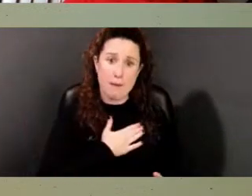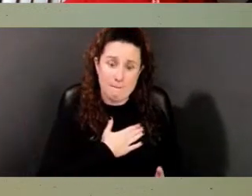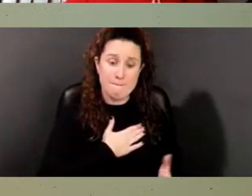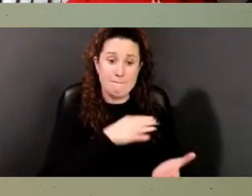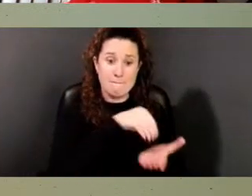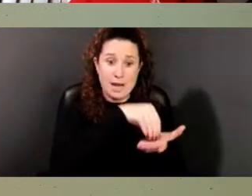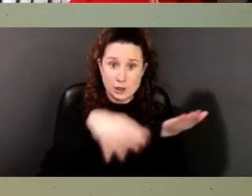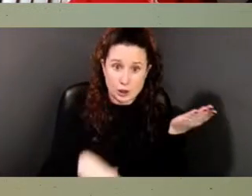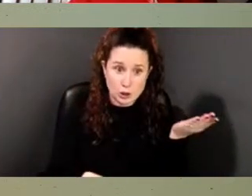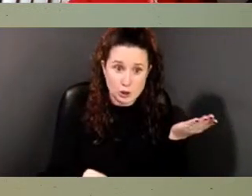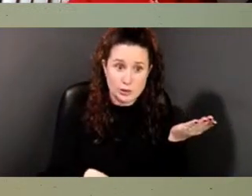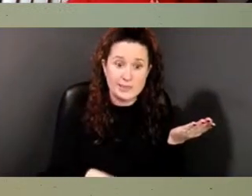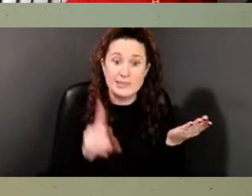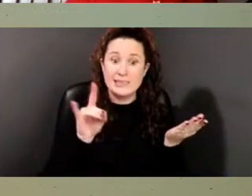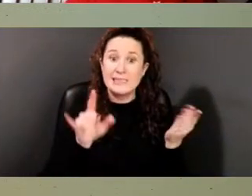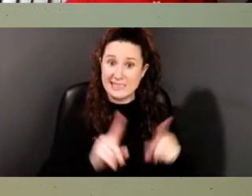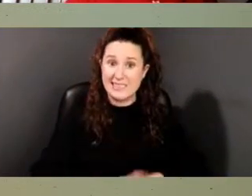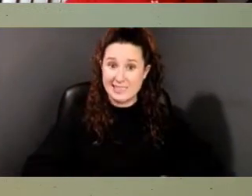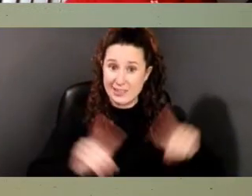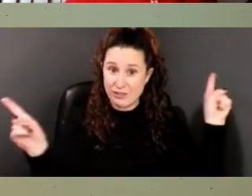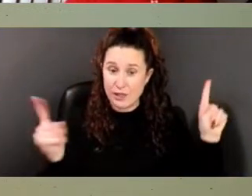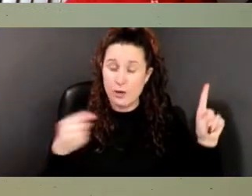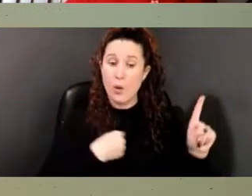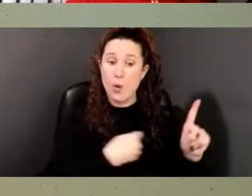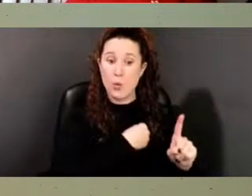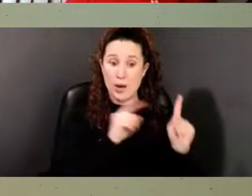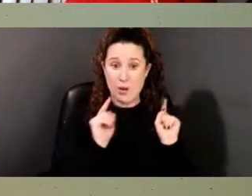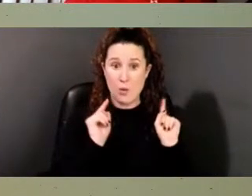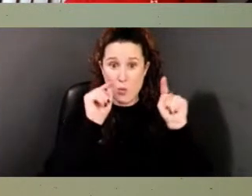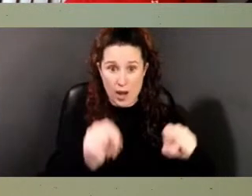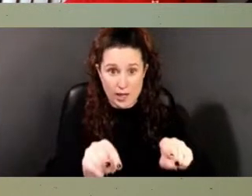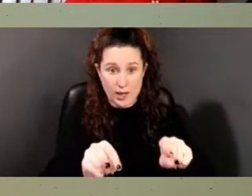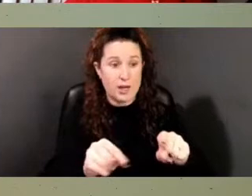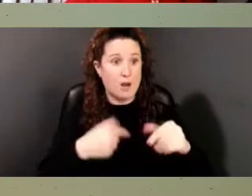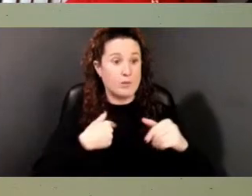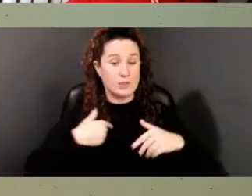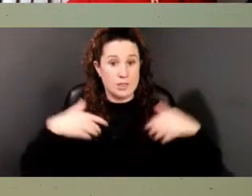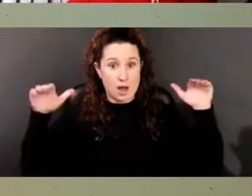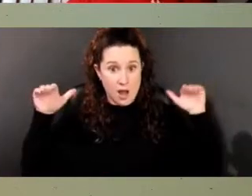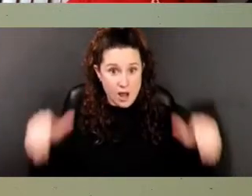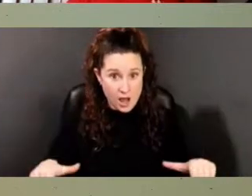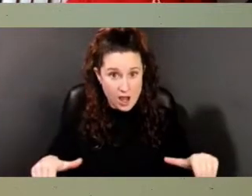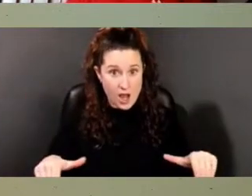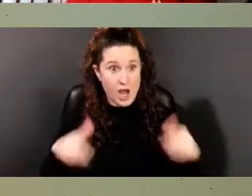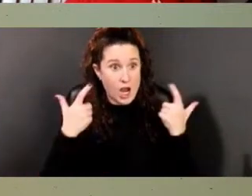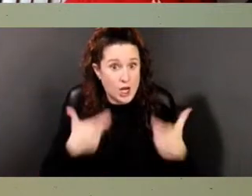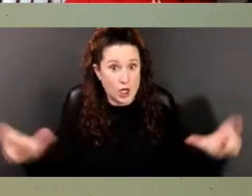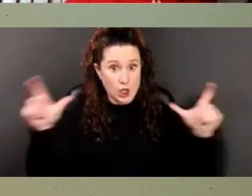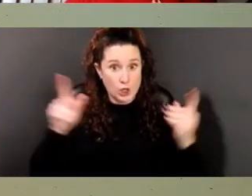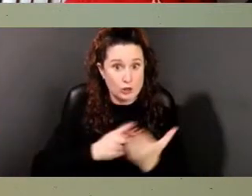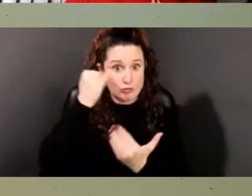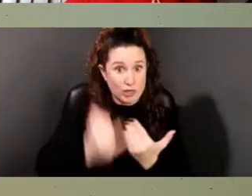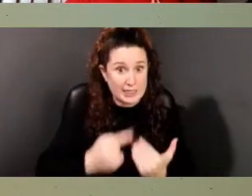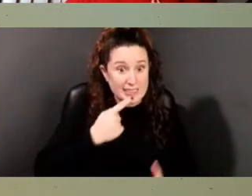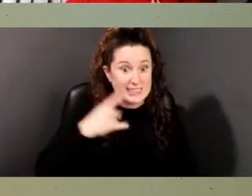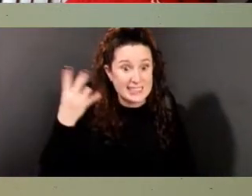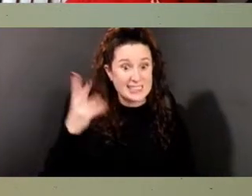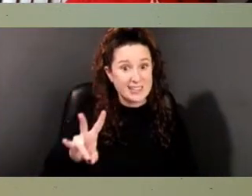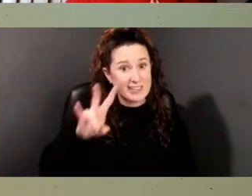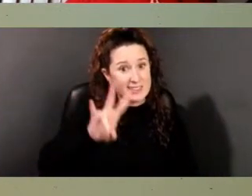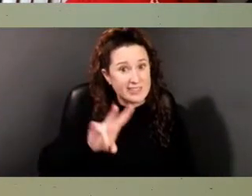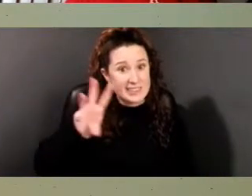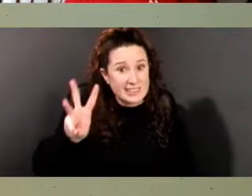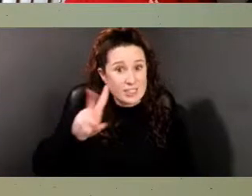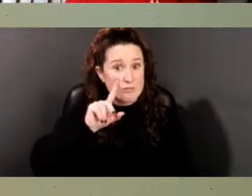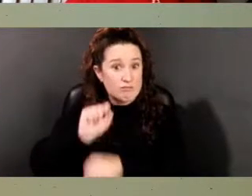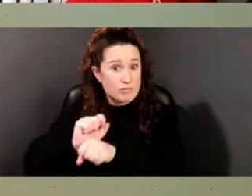return. Lo and behold, I come back to this magnanimous project that says 1776 is not the beginning of